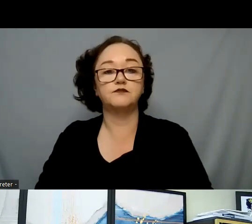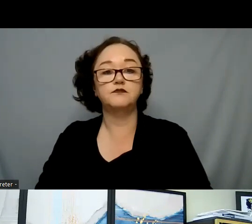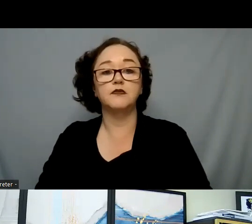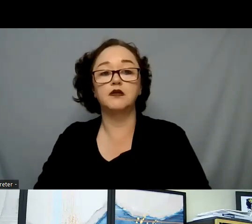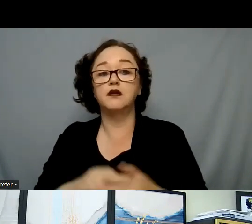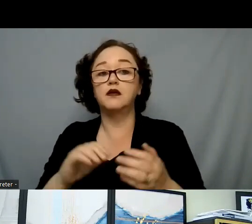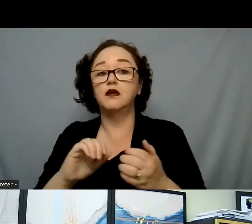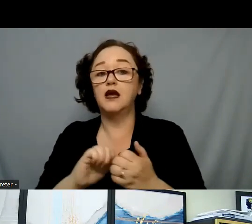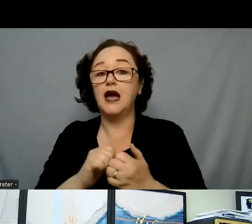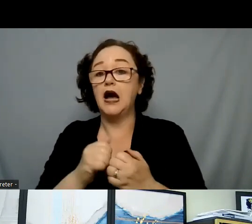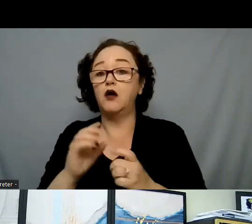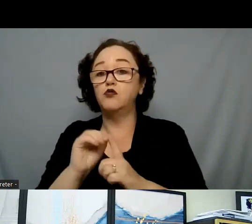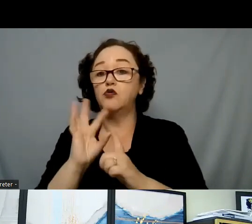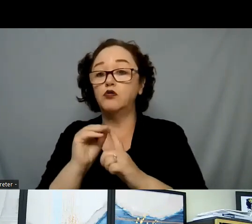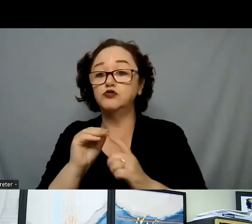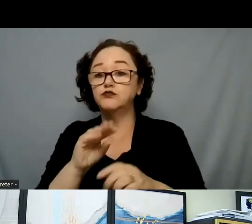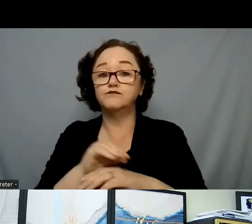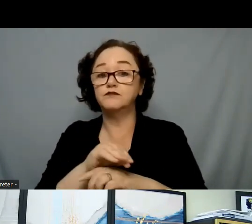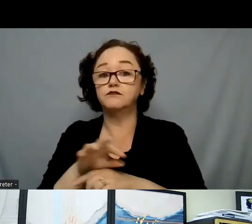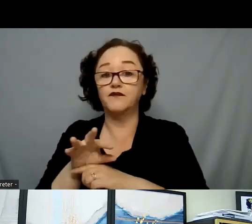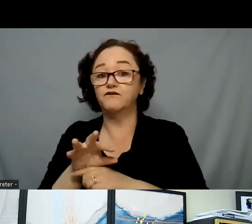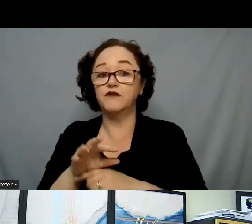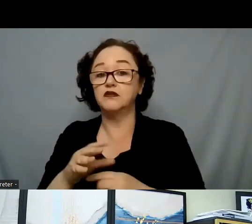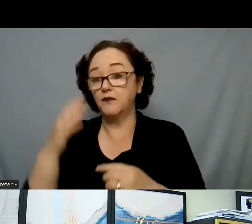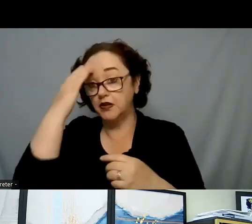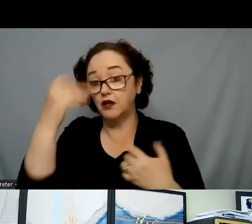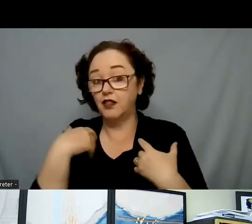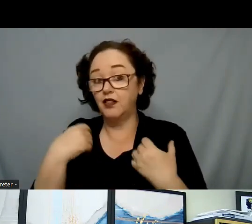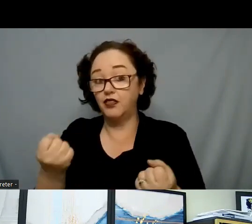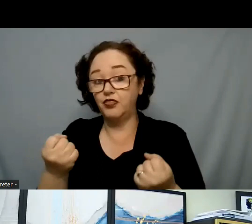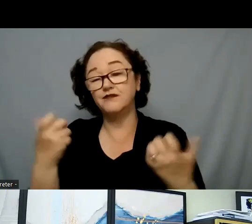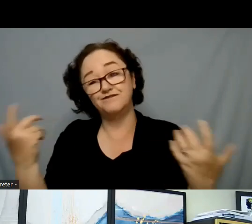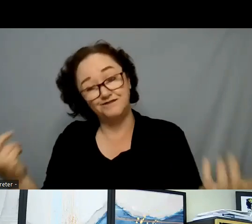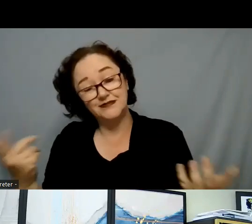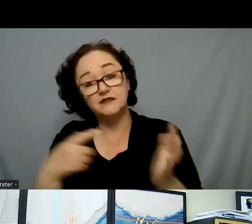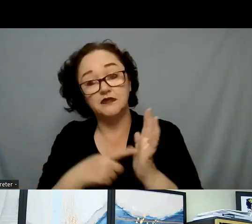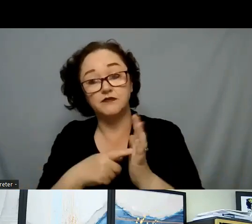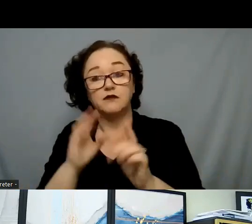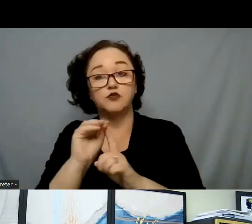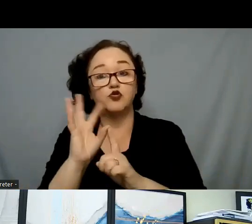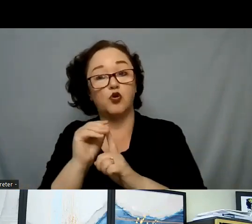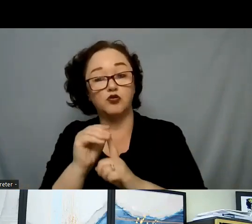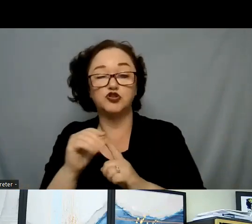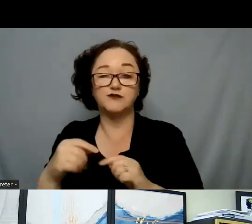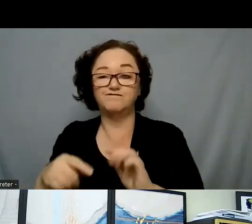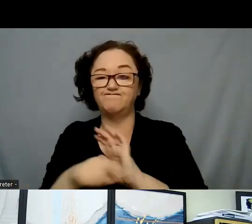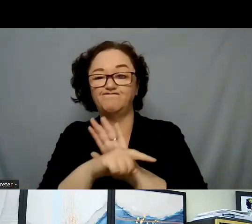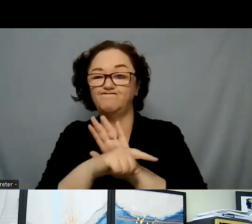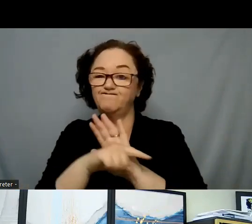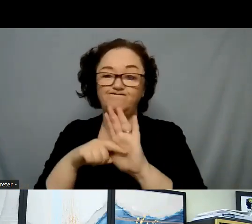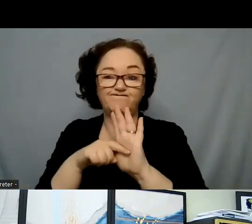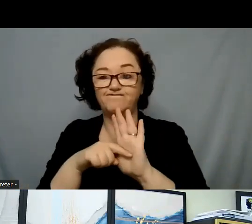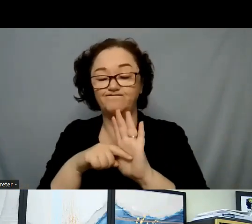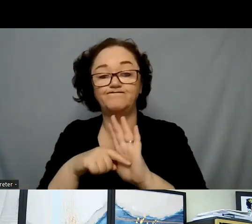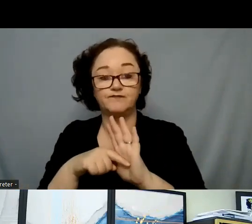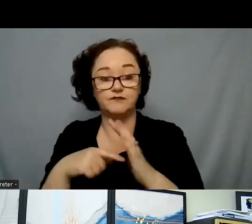even within religious and some spiritual circles, they may believe that mental health is not rich. That if you have a problem